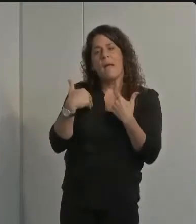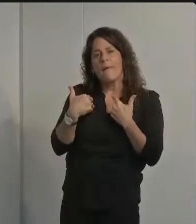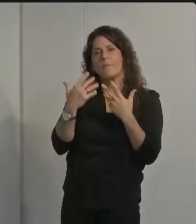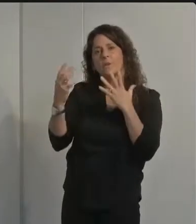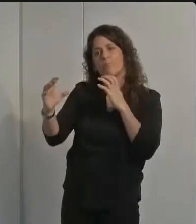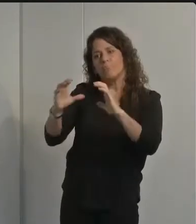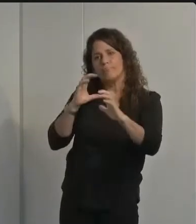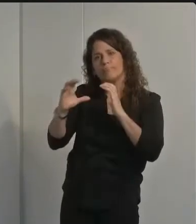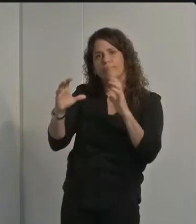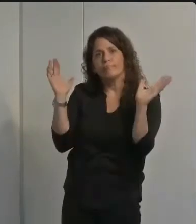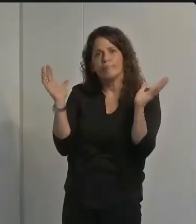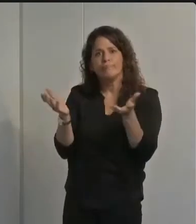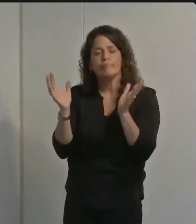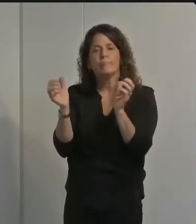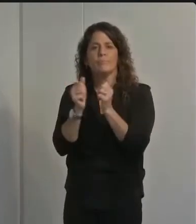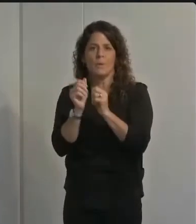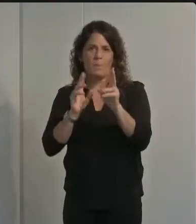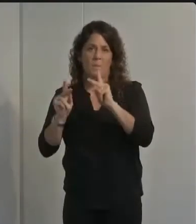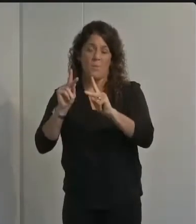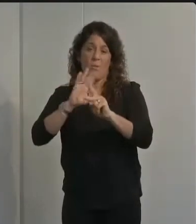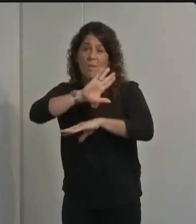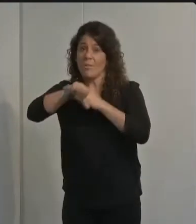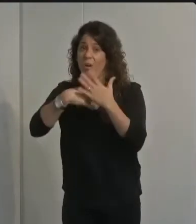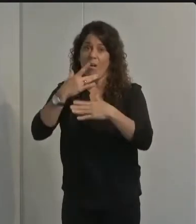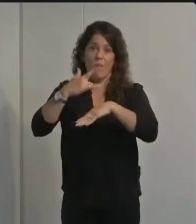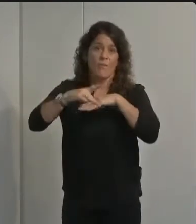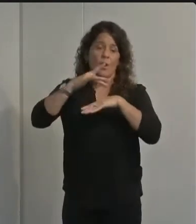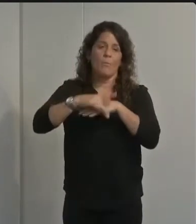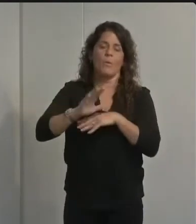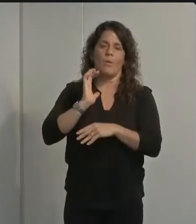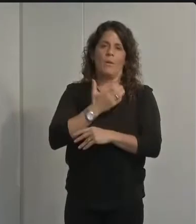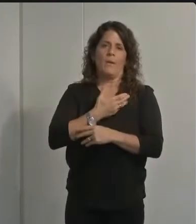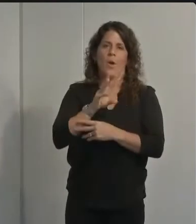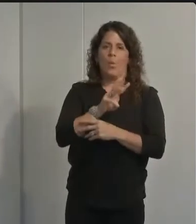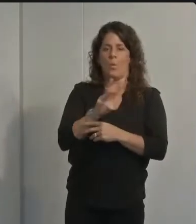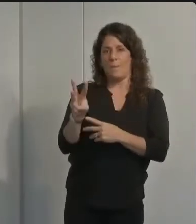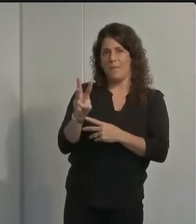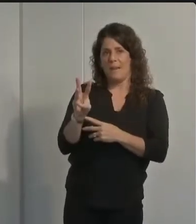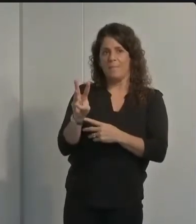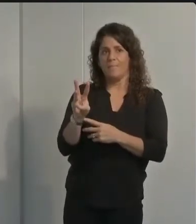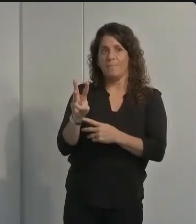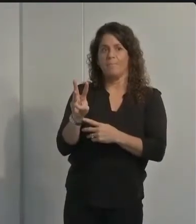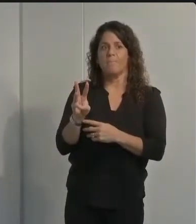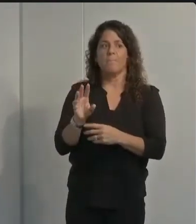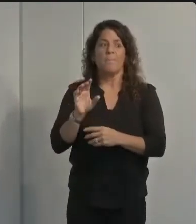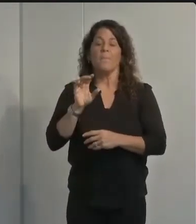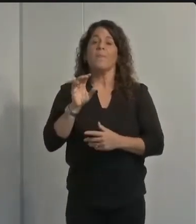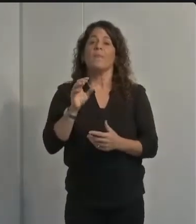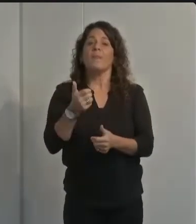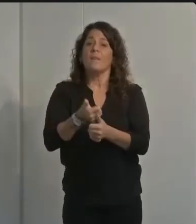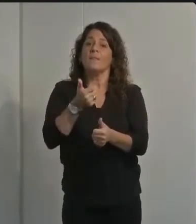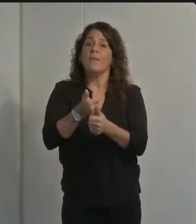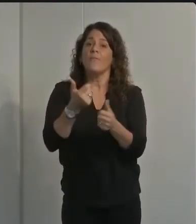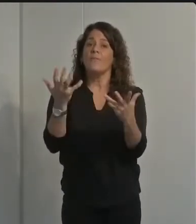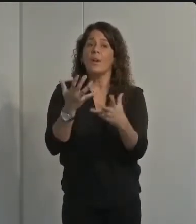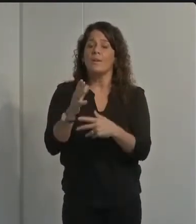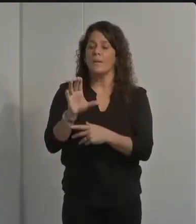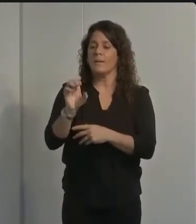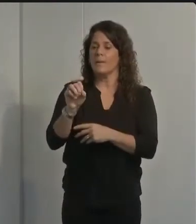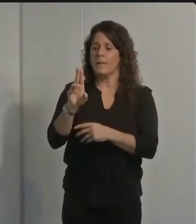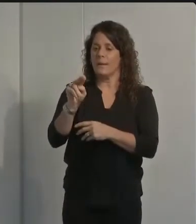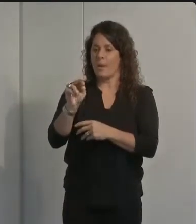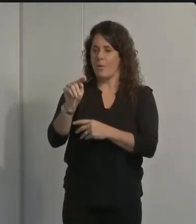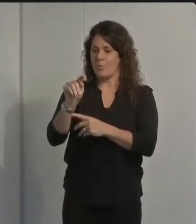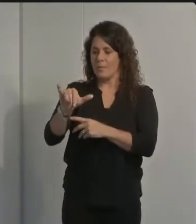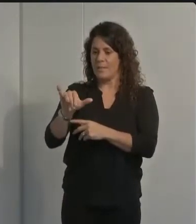are all available on the behavioral wellness website website which can be reached by going to county of sb